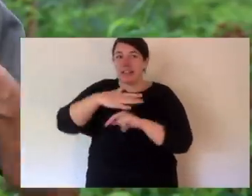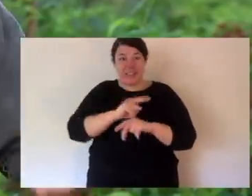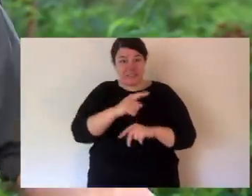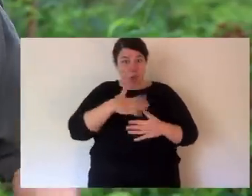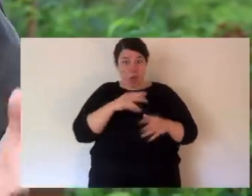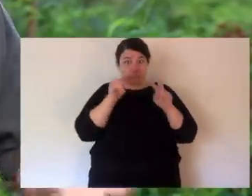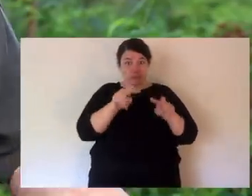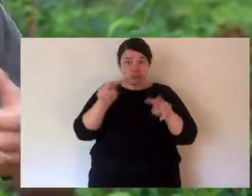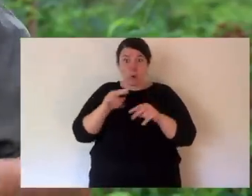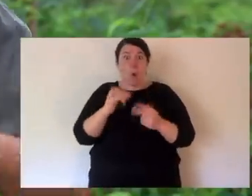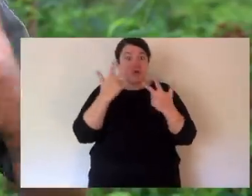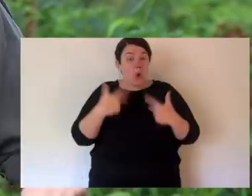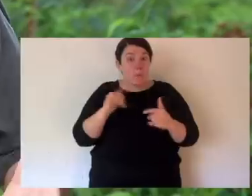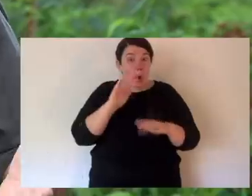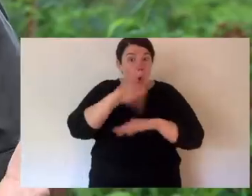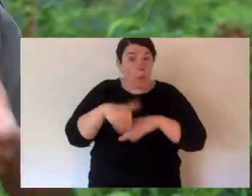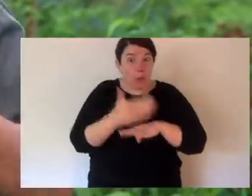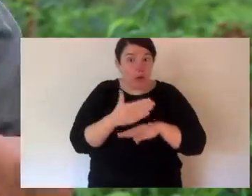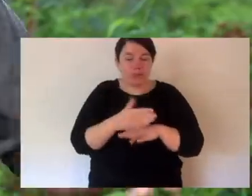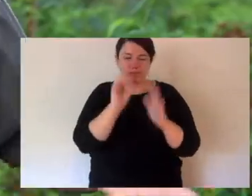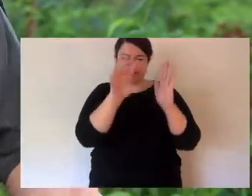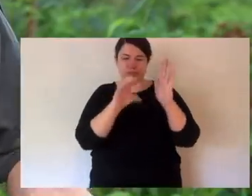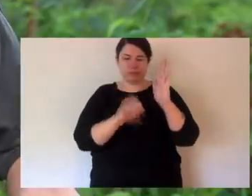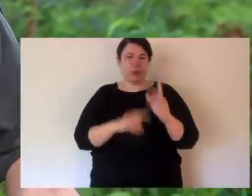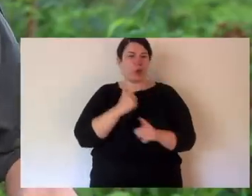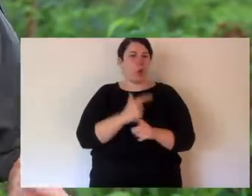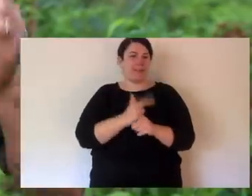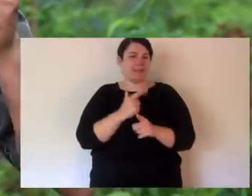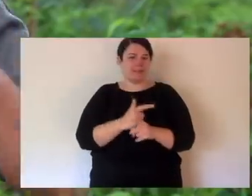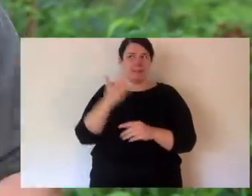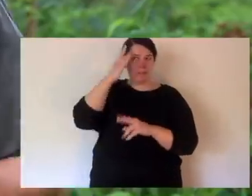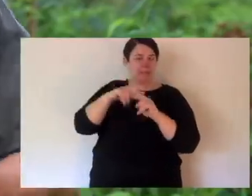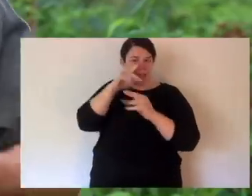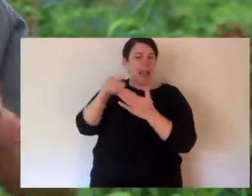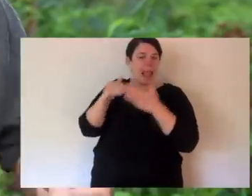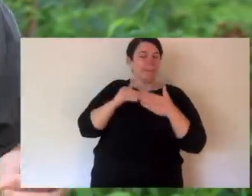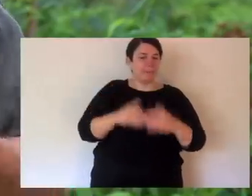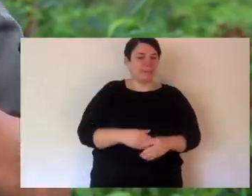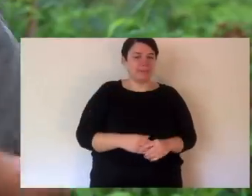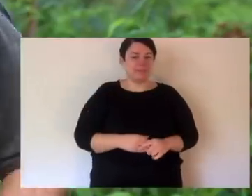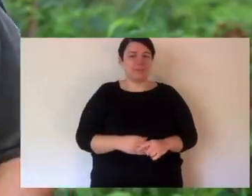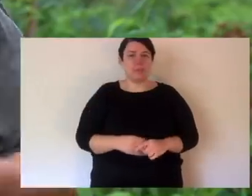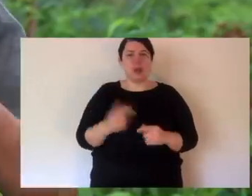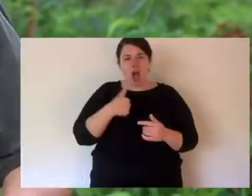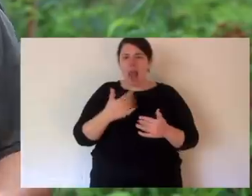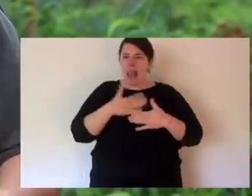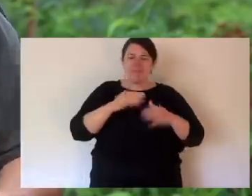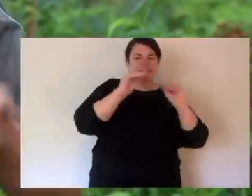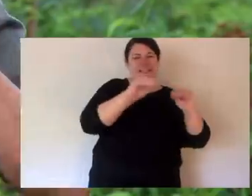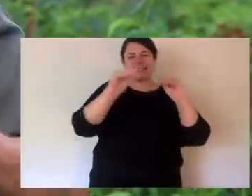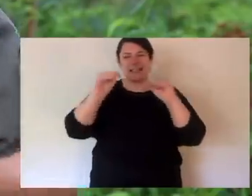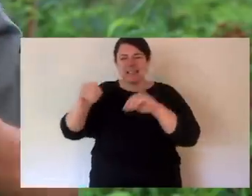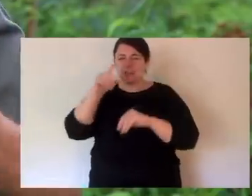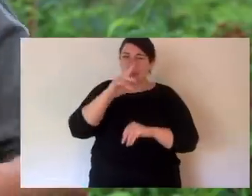If you like what you've seen or want to show me your homework, just put it into the comments. This is what I do, connecting people with nature.